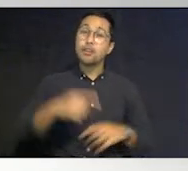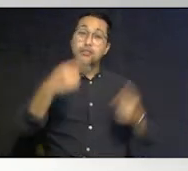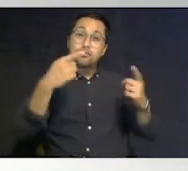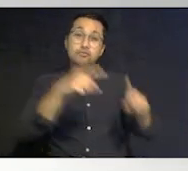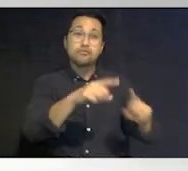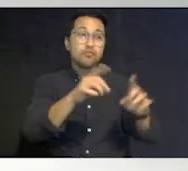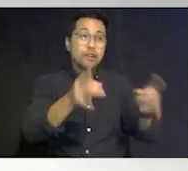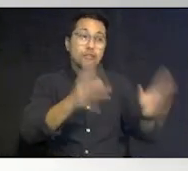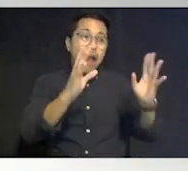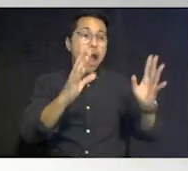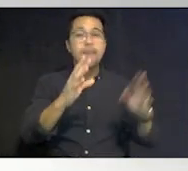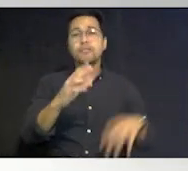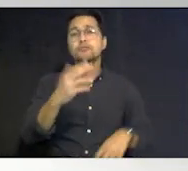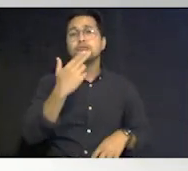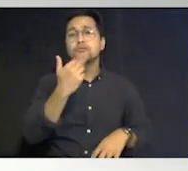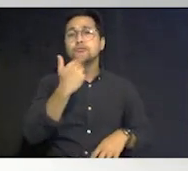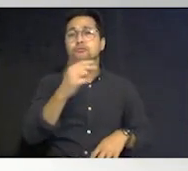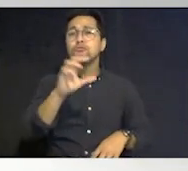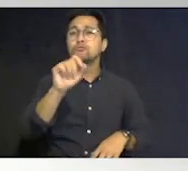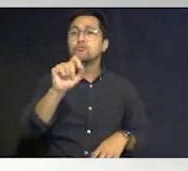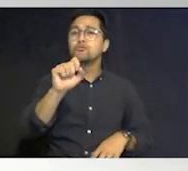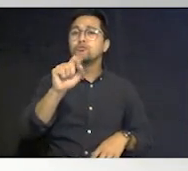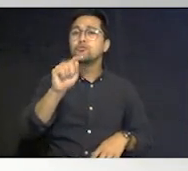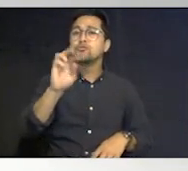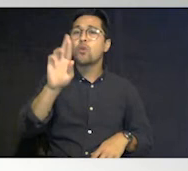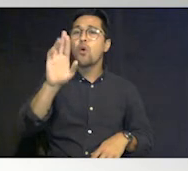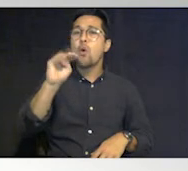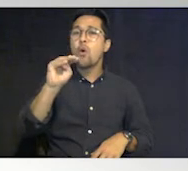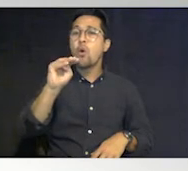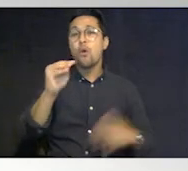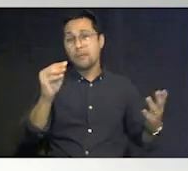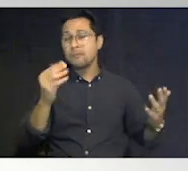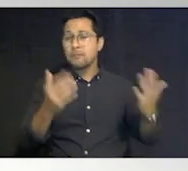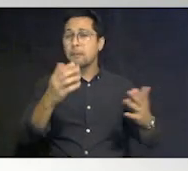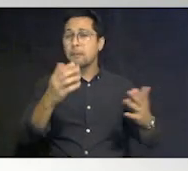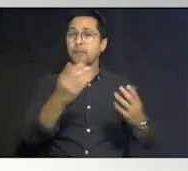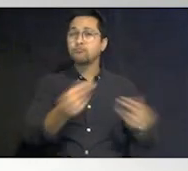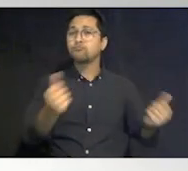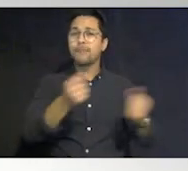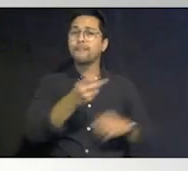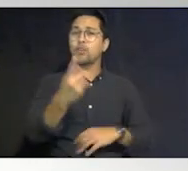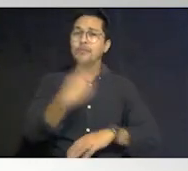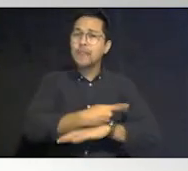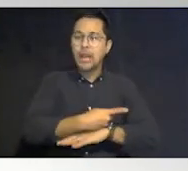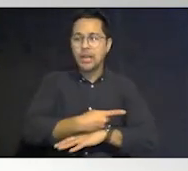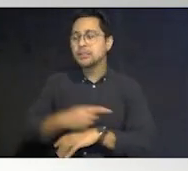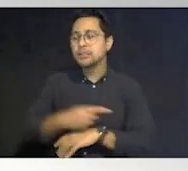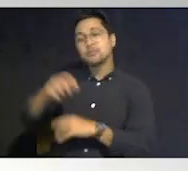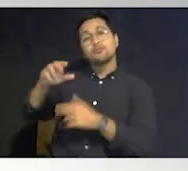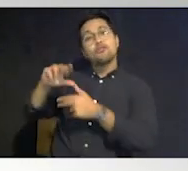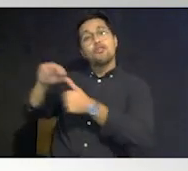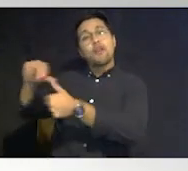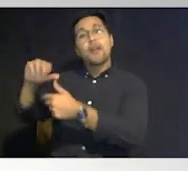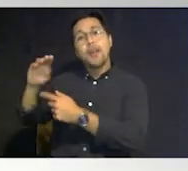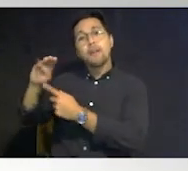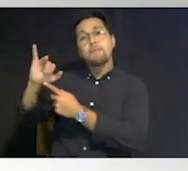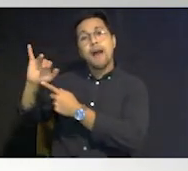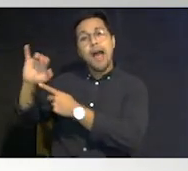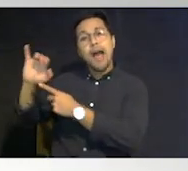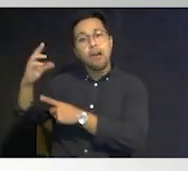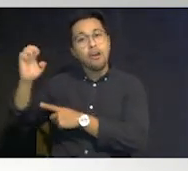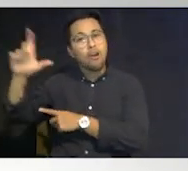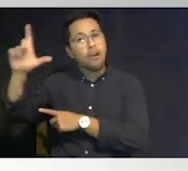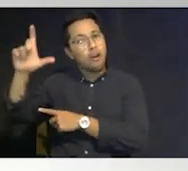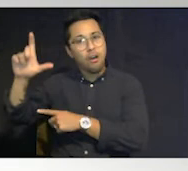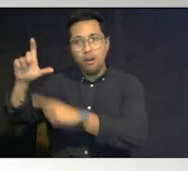happen in a couple of days but as i said using um hurricane michael as an example um they're still recovering in the panhandle